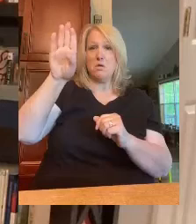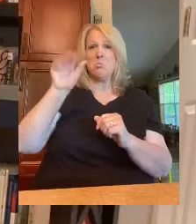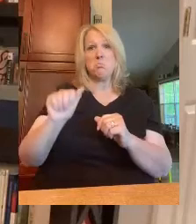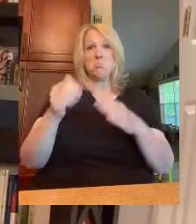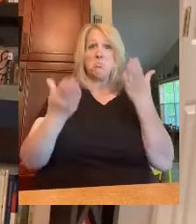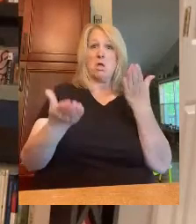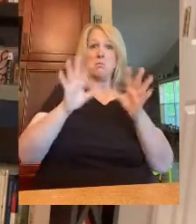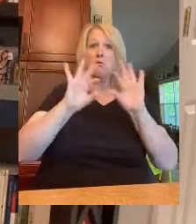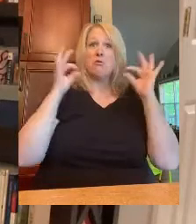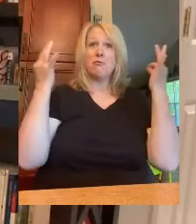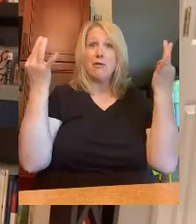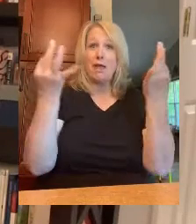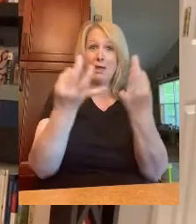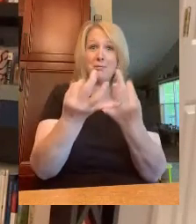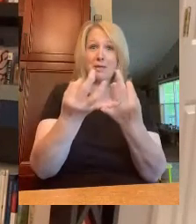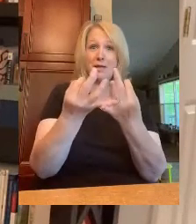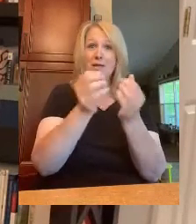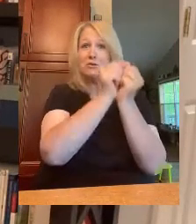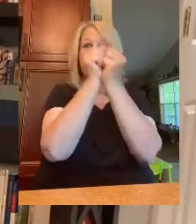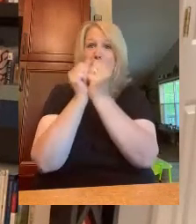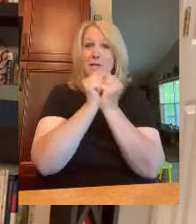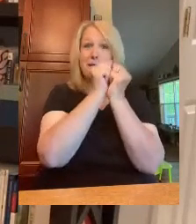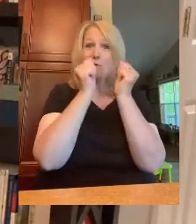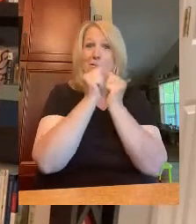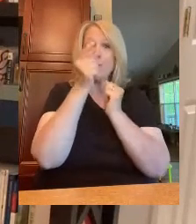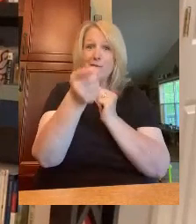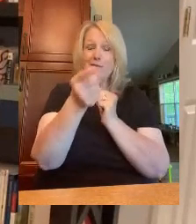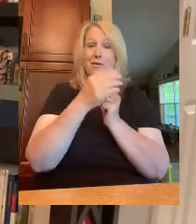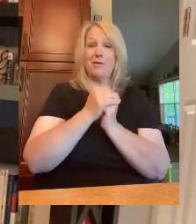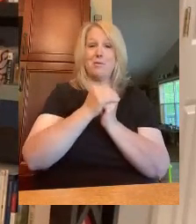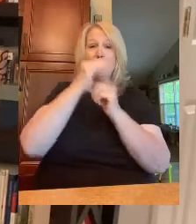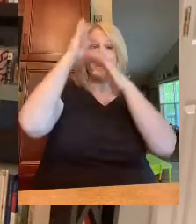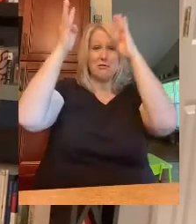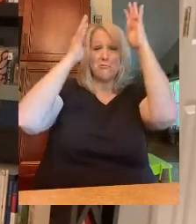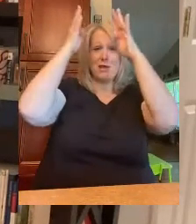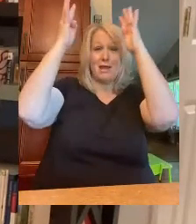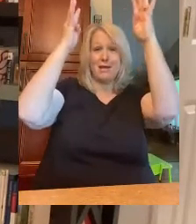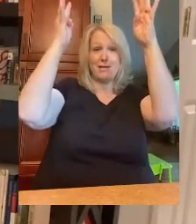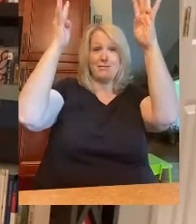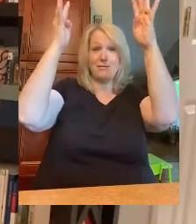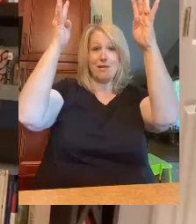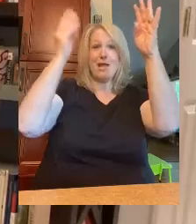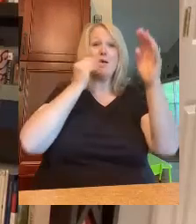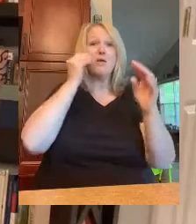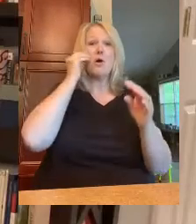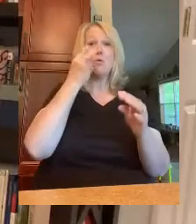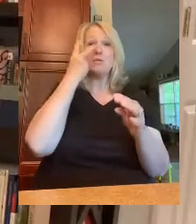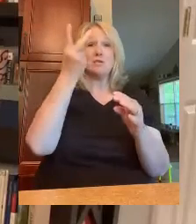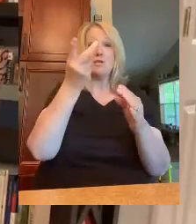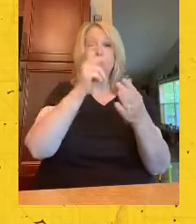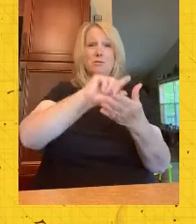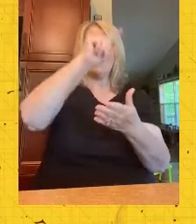and maybe even have your family join in with you. So be creative. Give it a try at home. I'll see you next time.